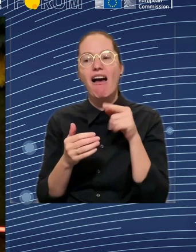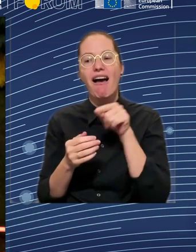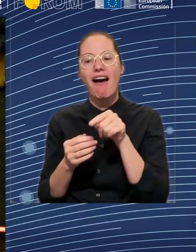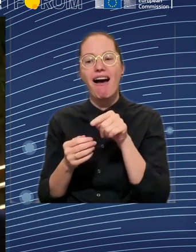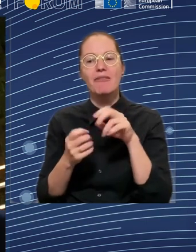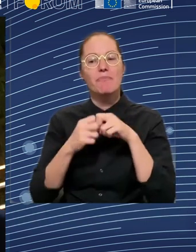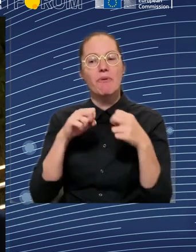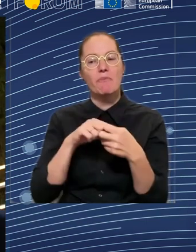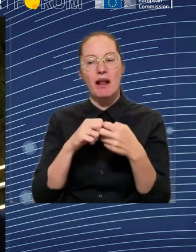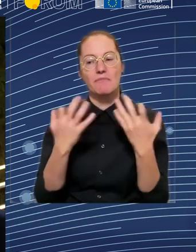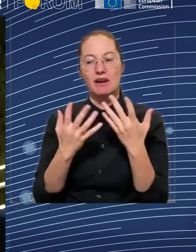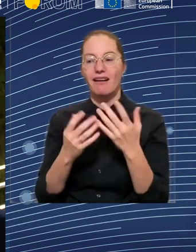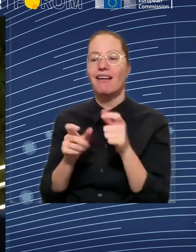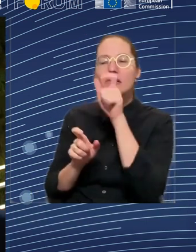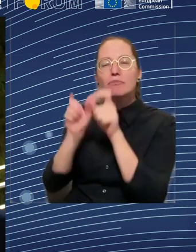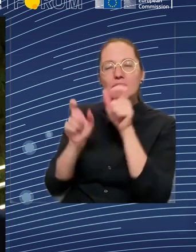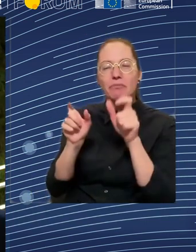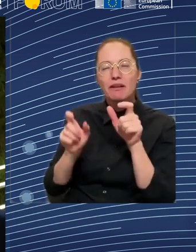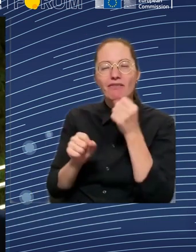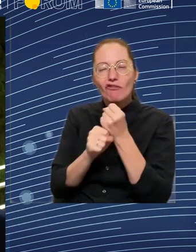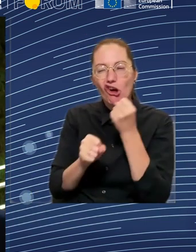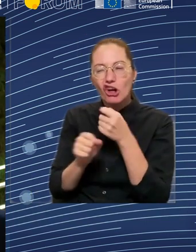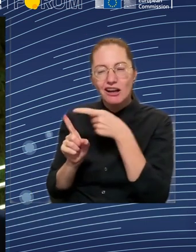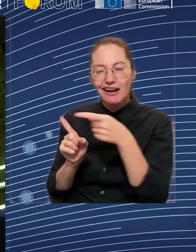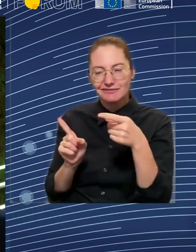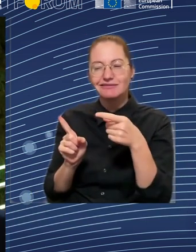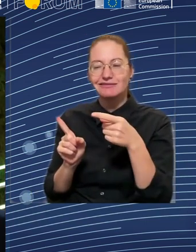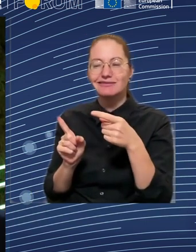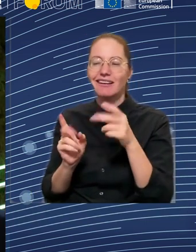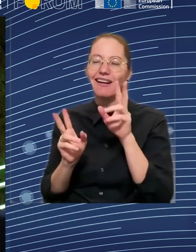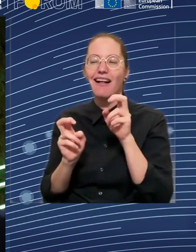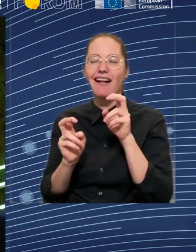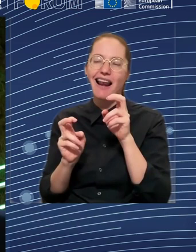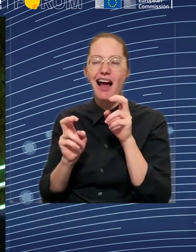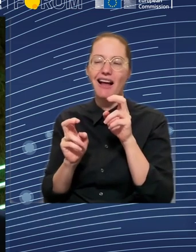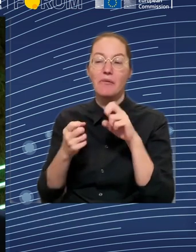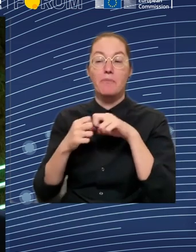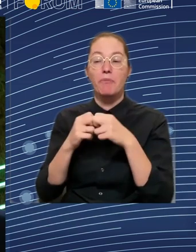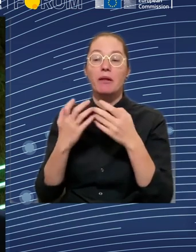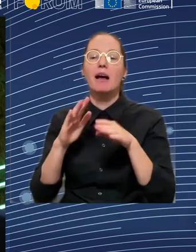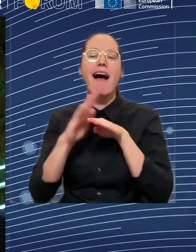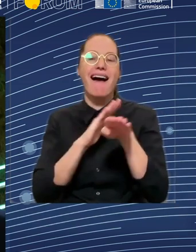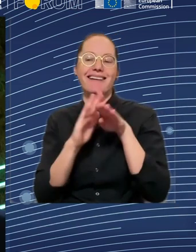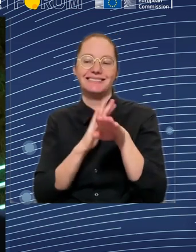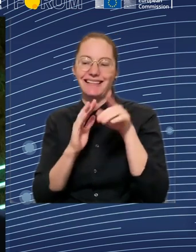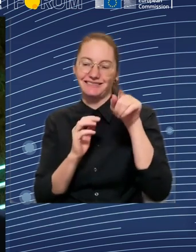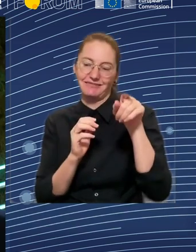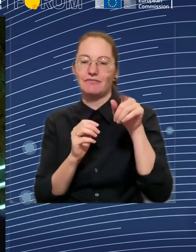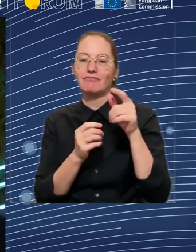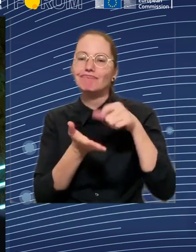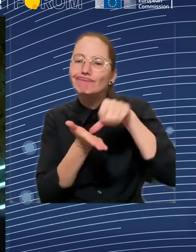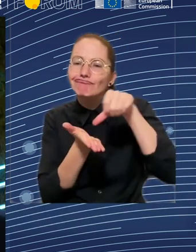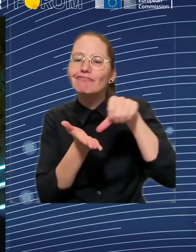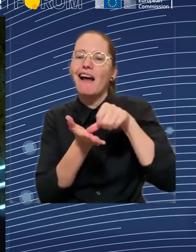And I'm not saying this just because I'm Swedish as such, but my impression